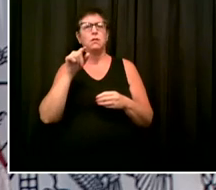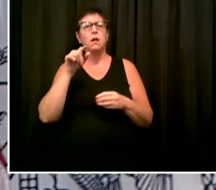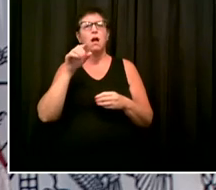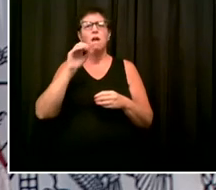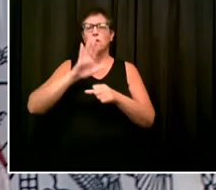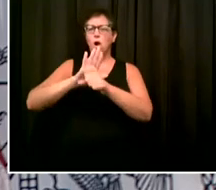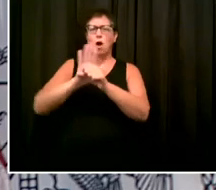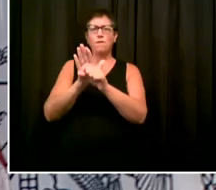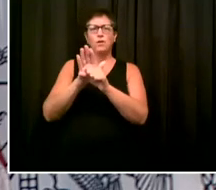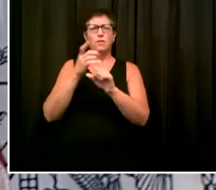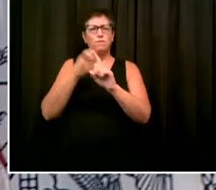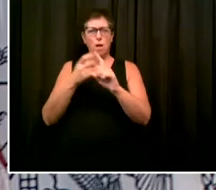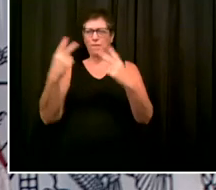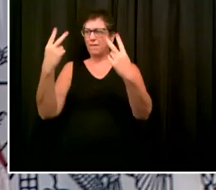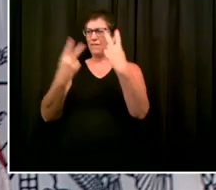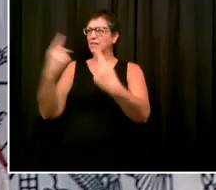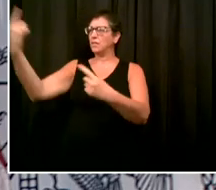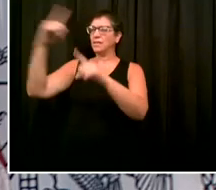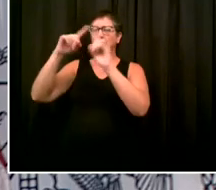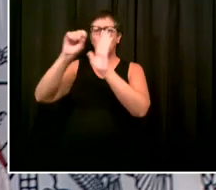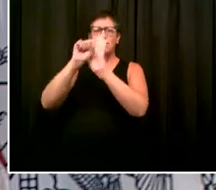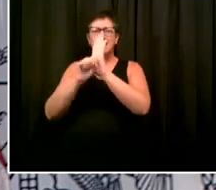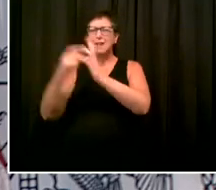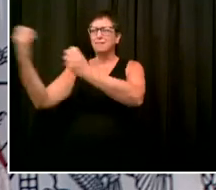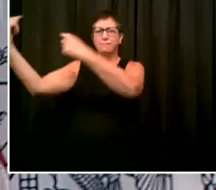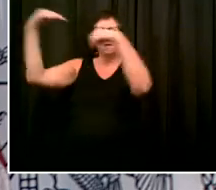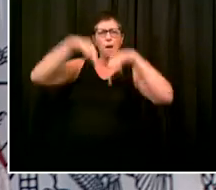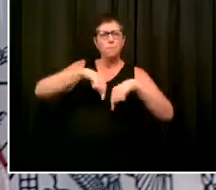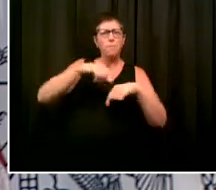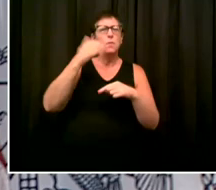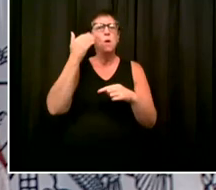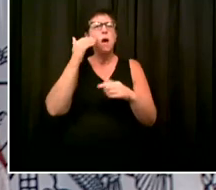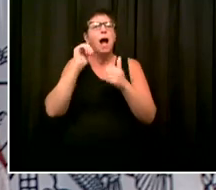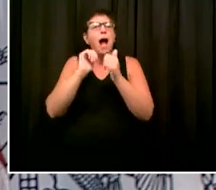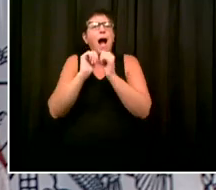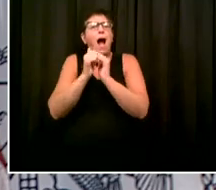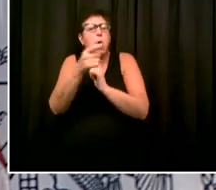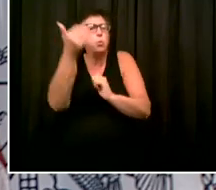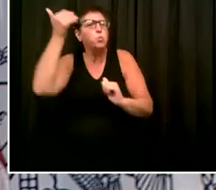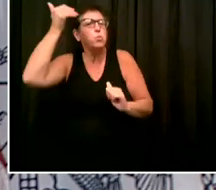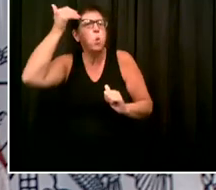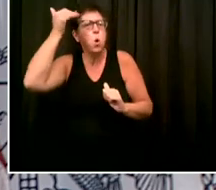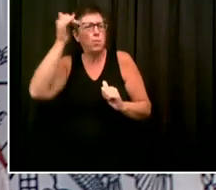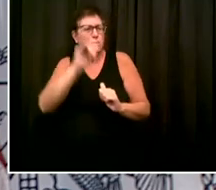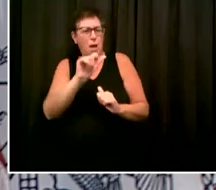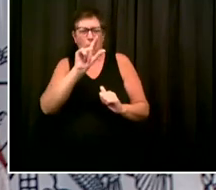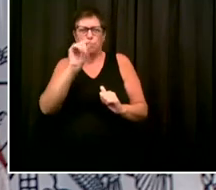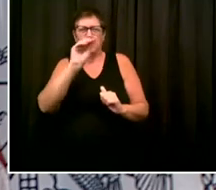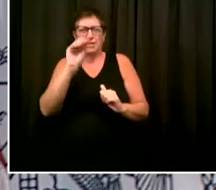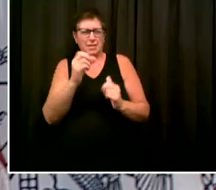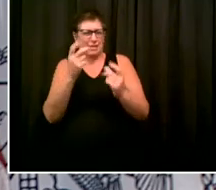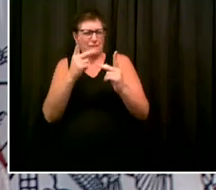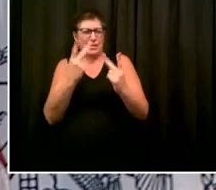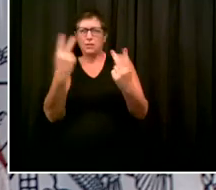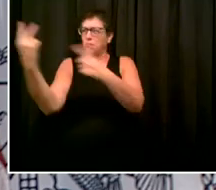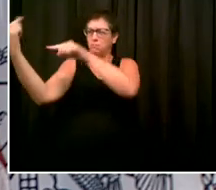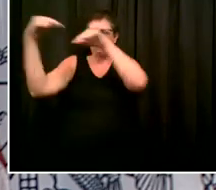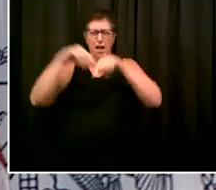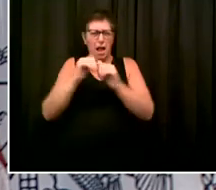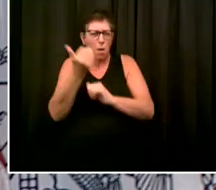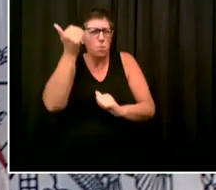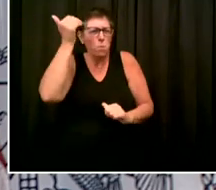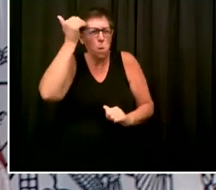from out of town or those who've traveled and come back? It's a great question. And I'll turn to Dr. Varma and Dr.